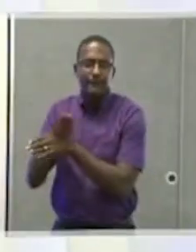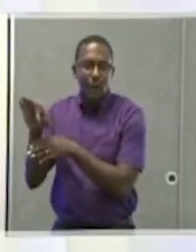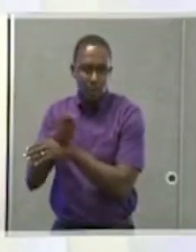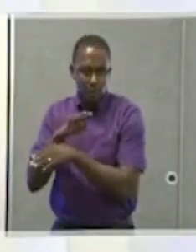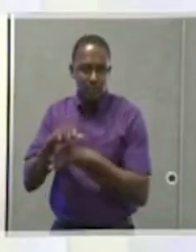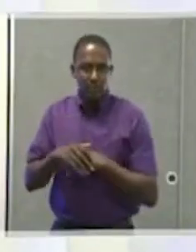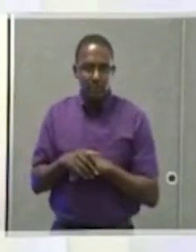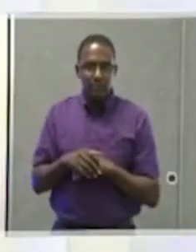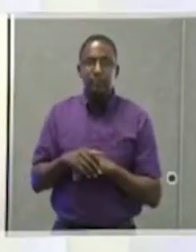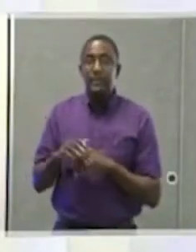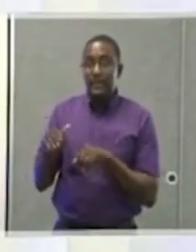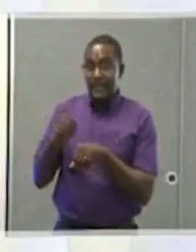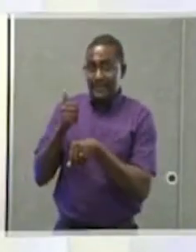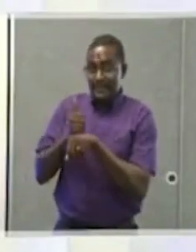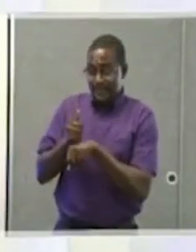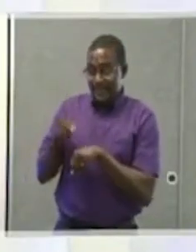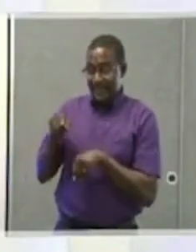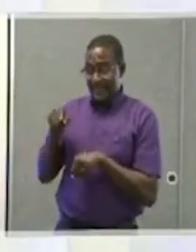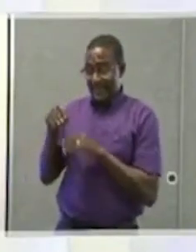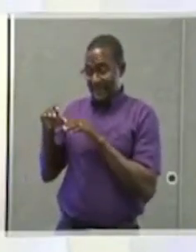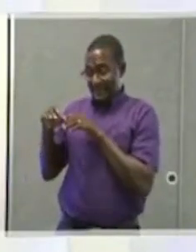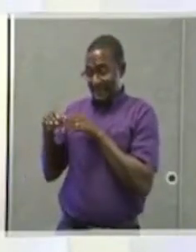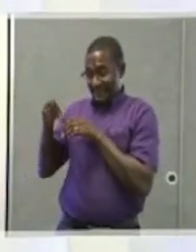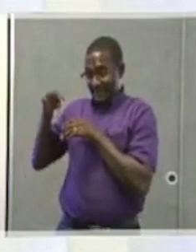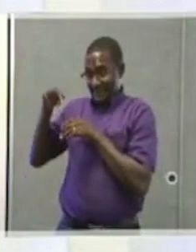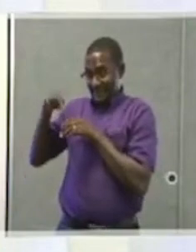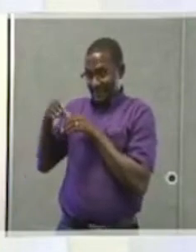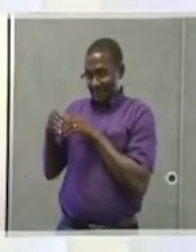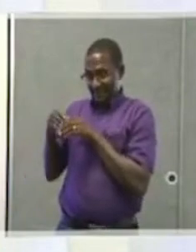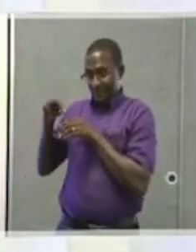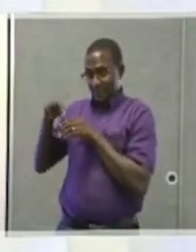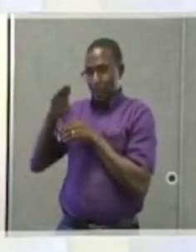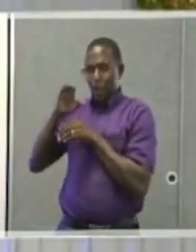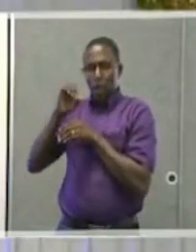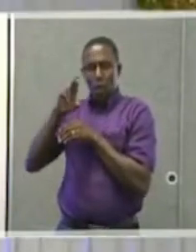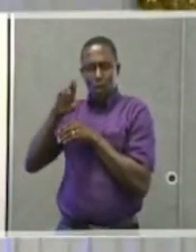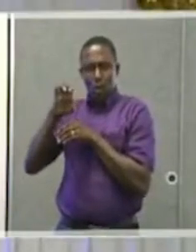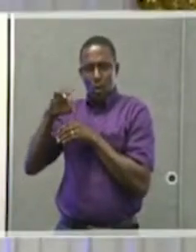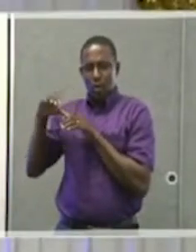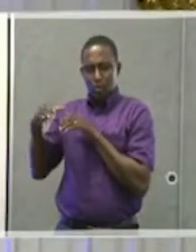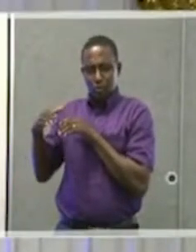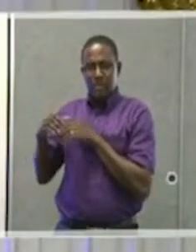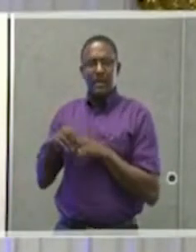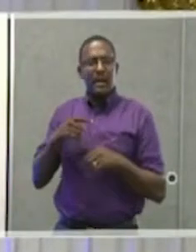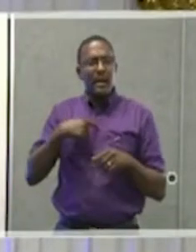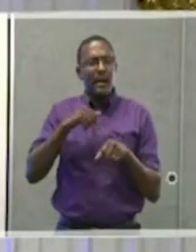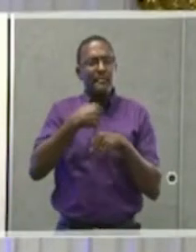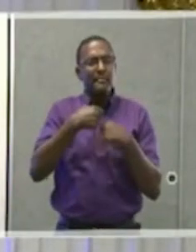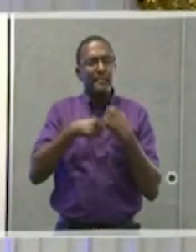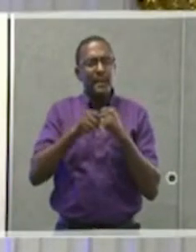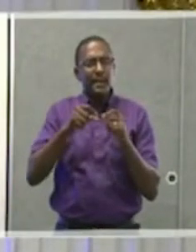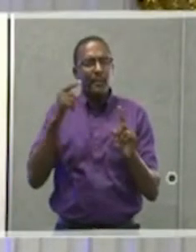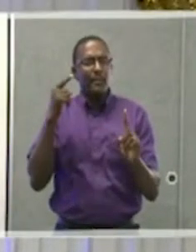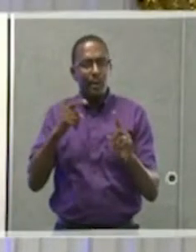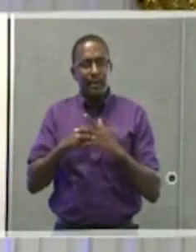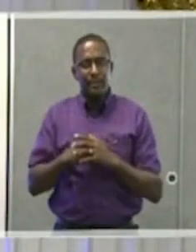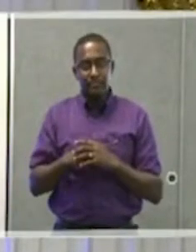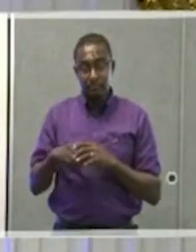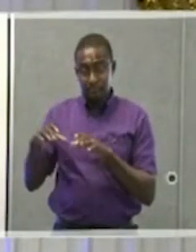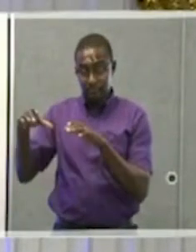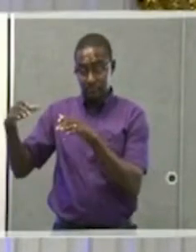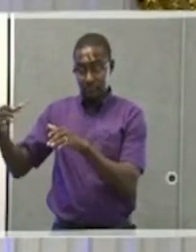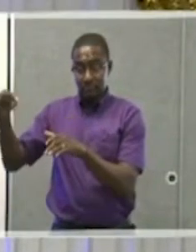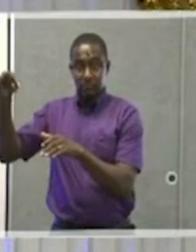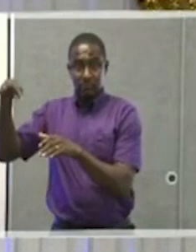establishing the core group, I made the point that the Parliamentary Women's Caucus